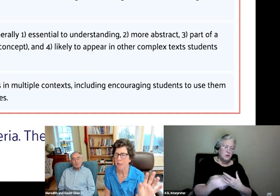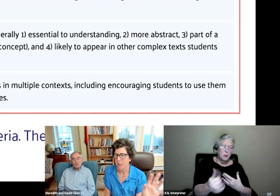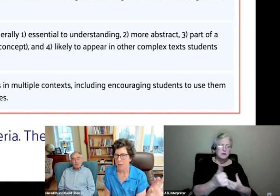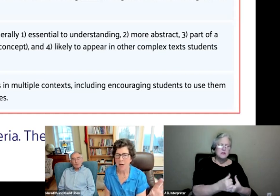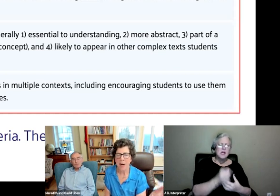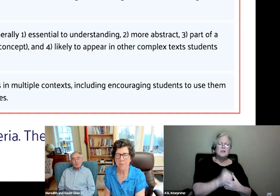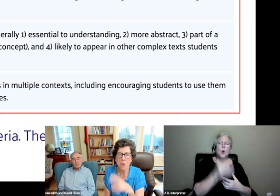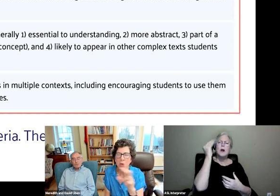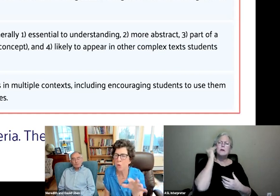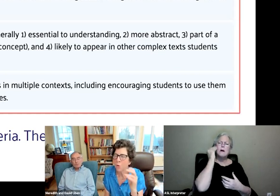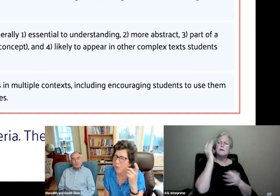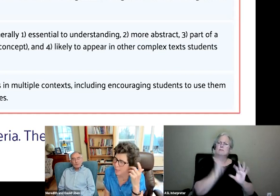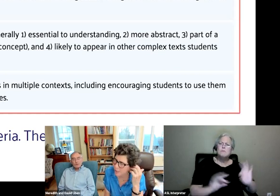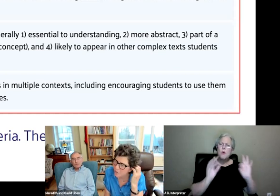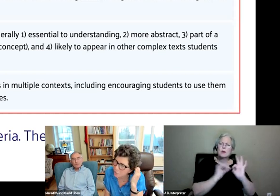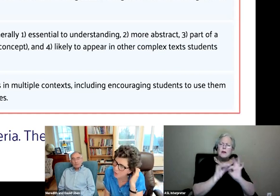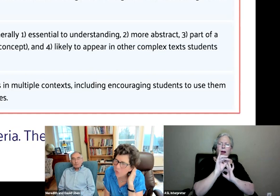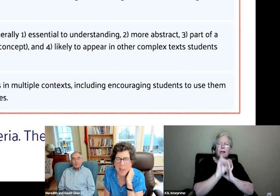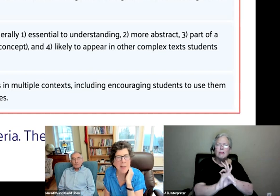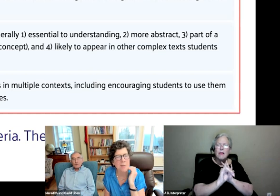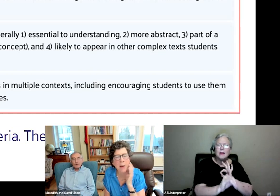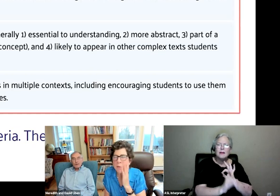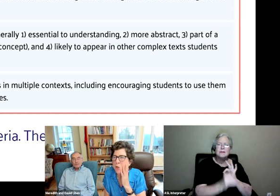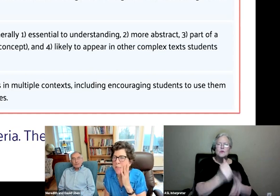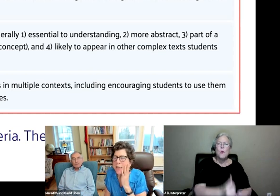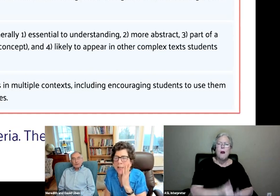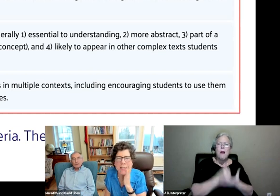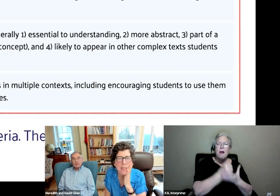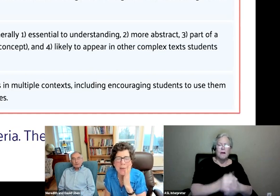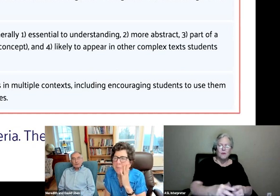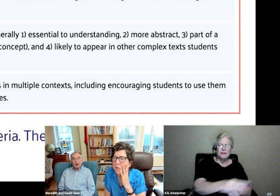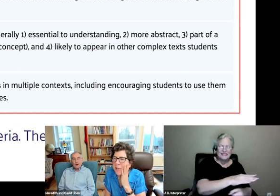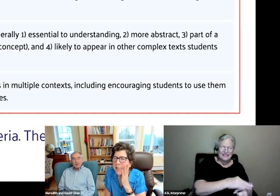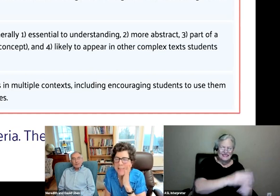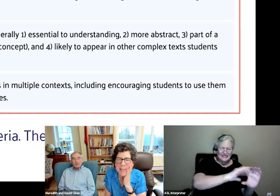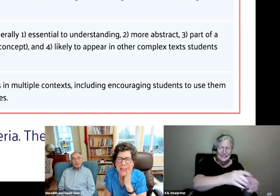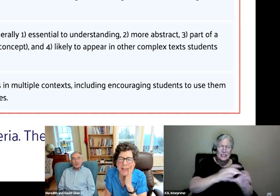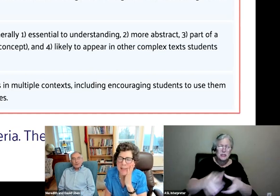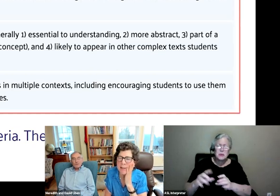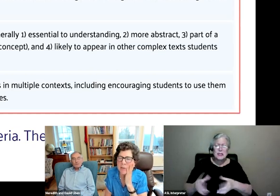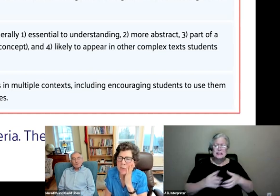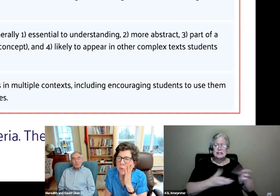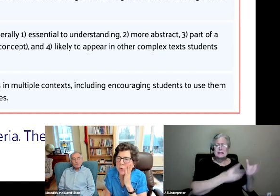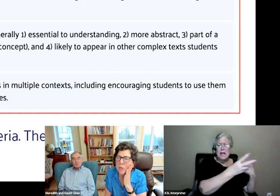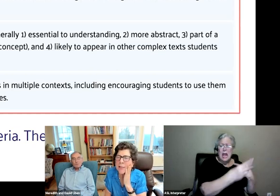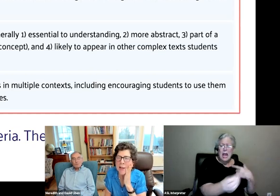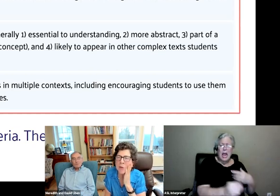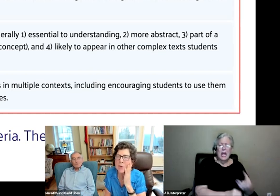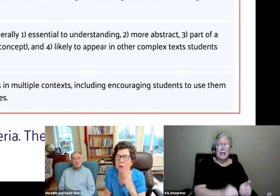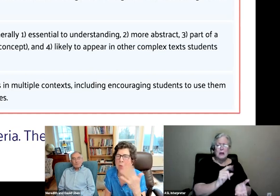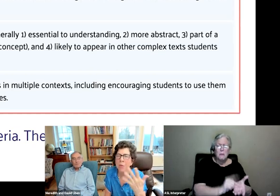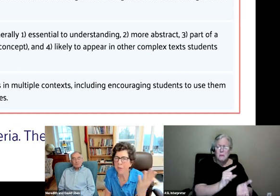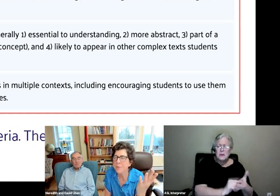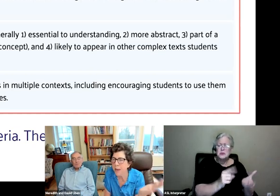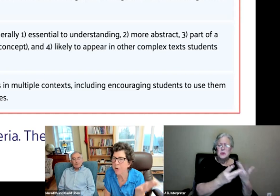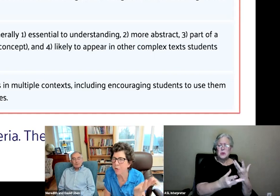to coordinate districts and publishers and states and schools together